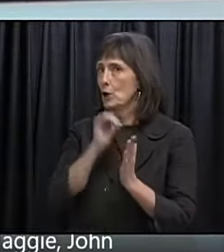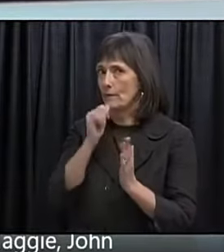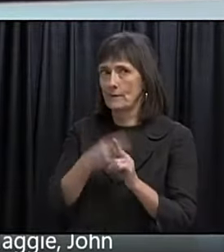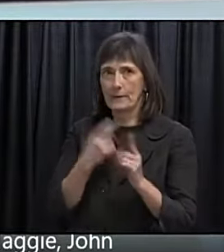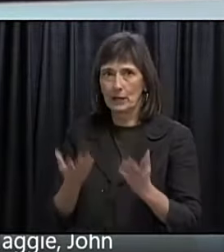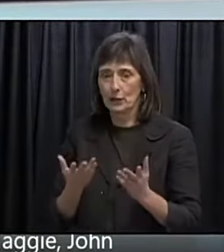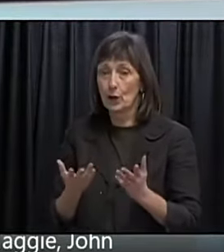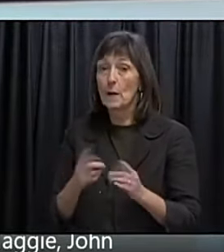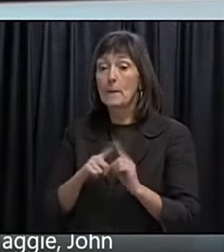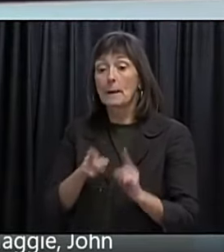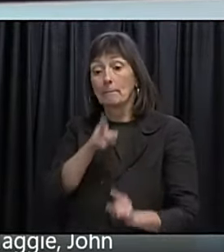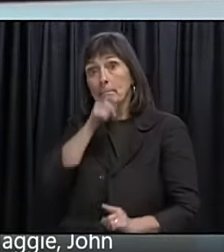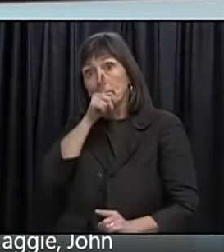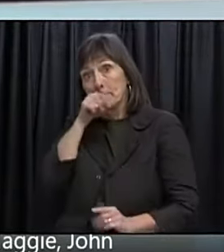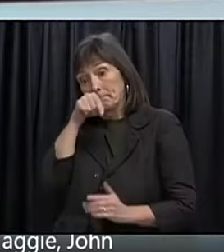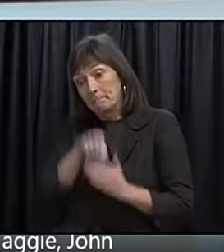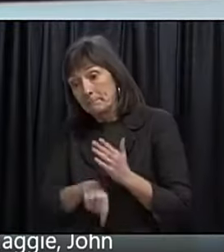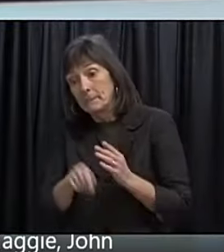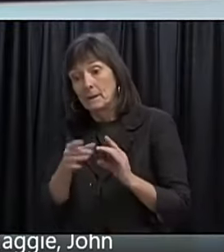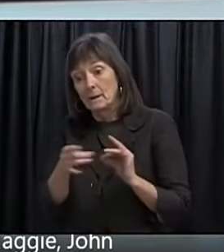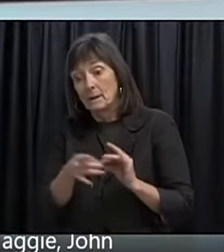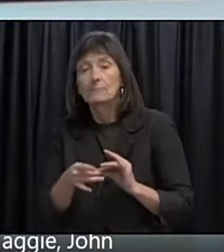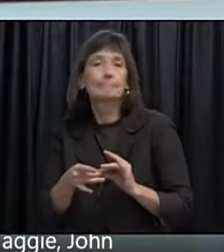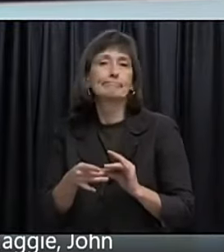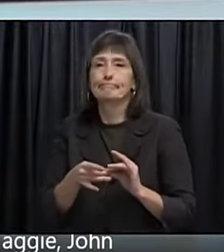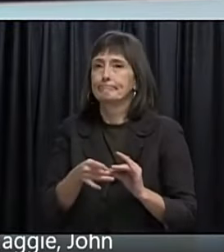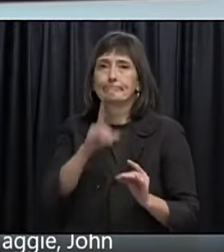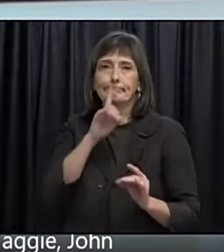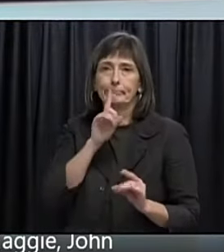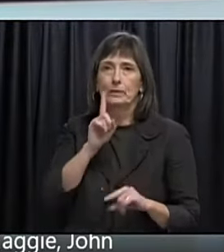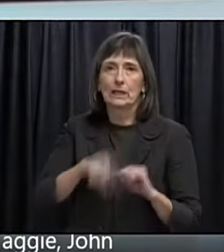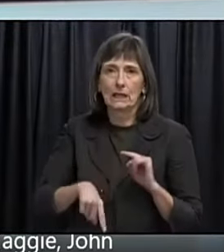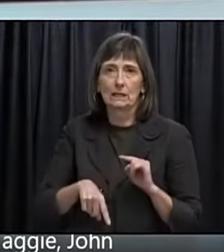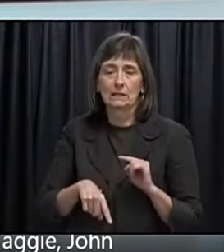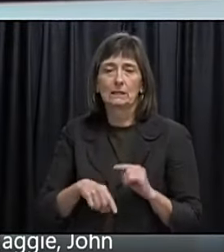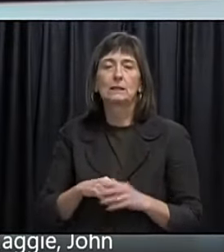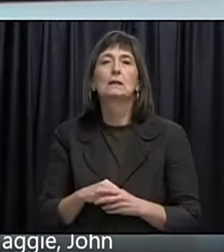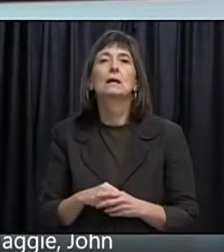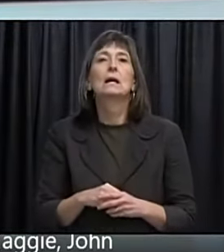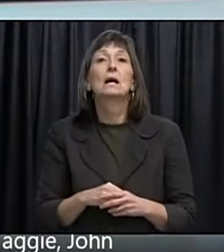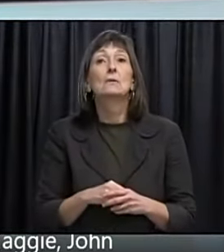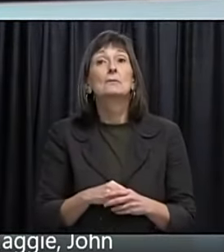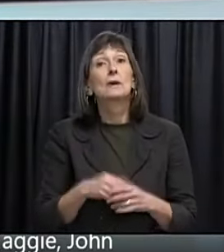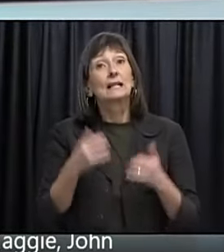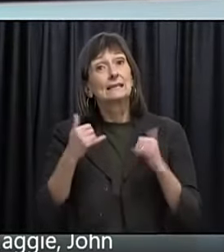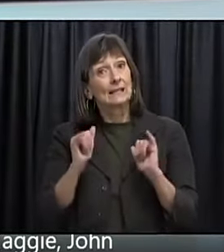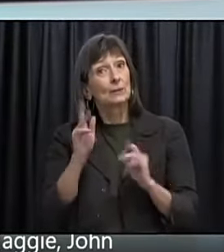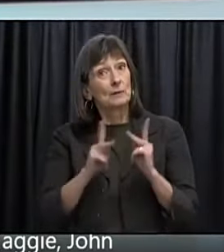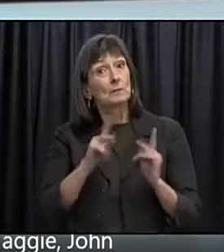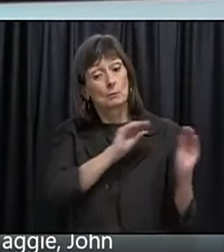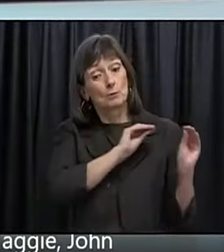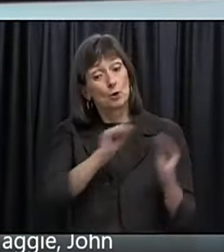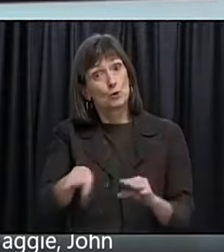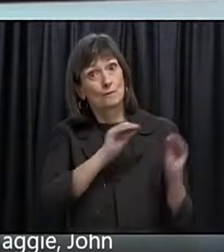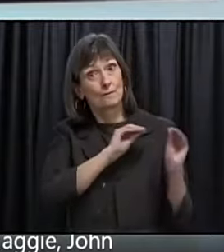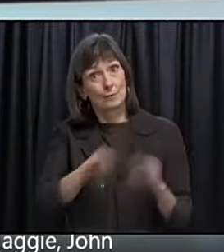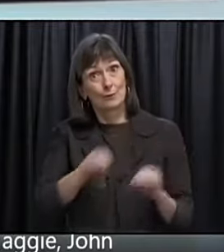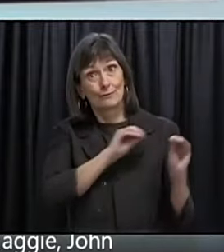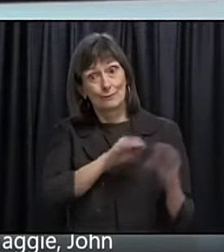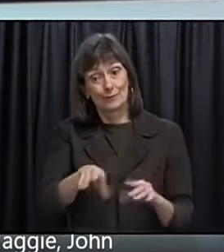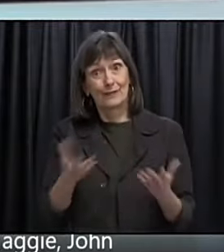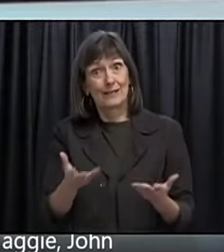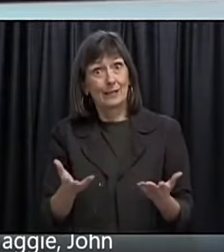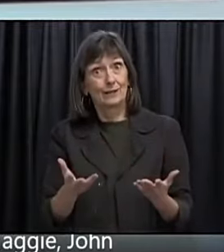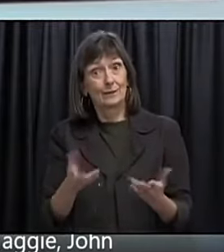Still. Relocating. Permanently. To the province. It is. An attractive place. come. And live. And work. And our immigration. Policy.